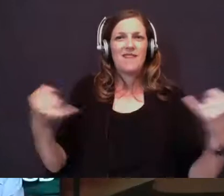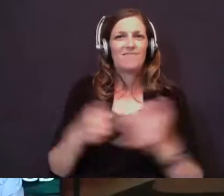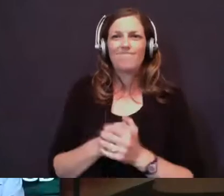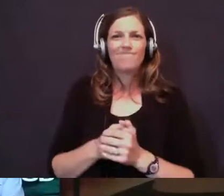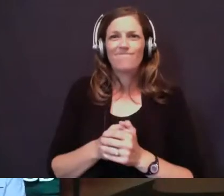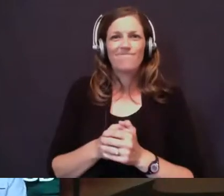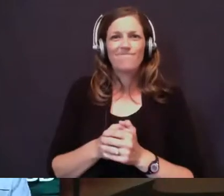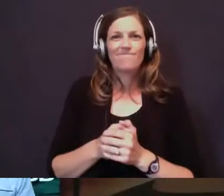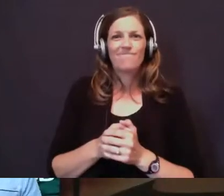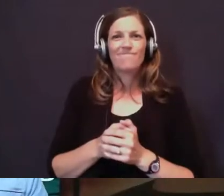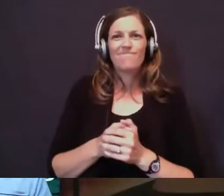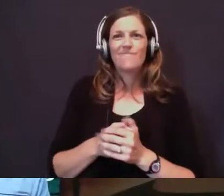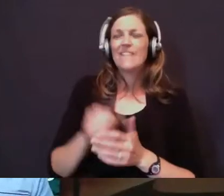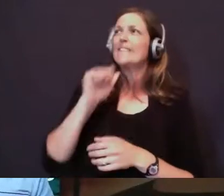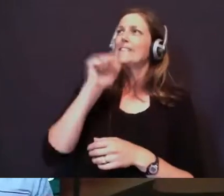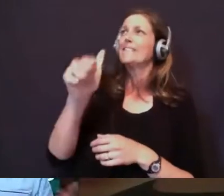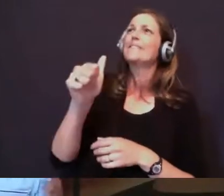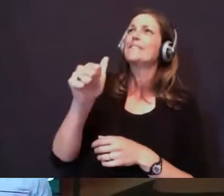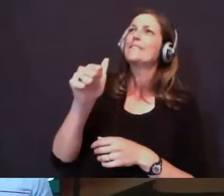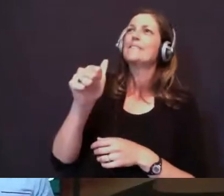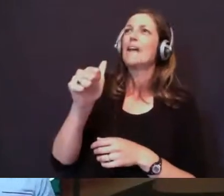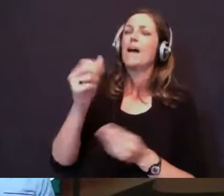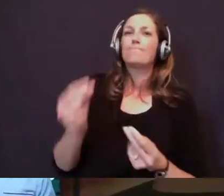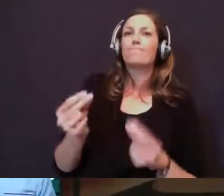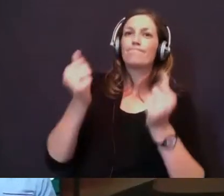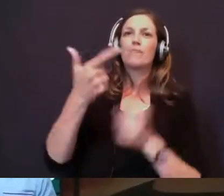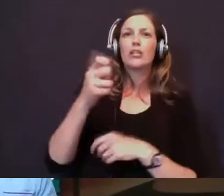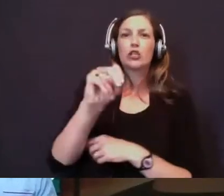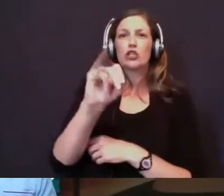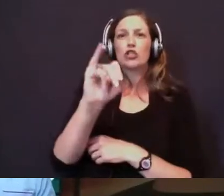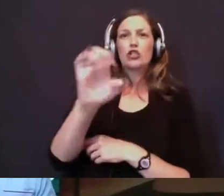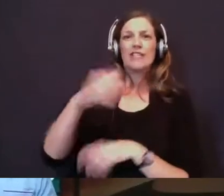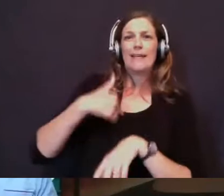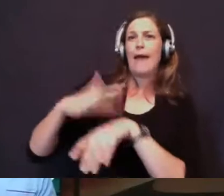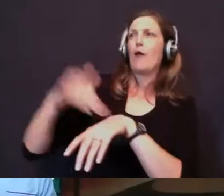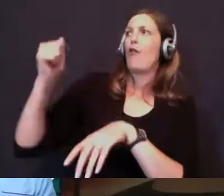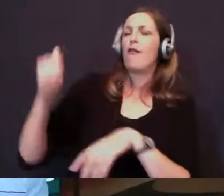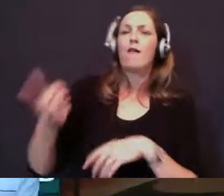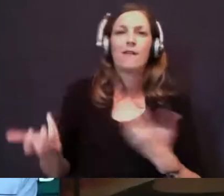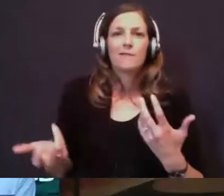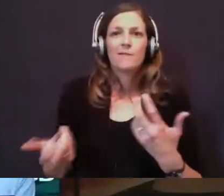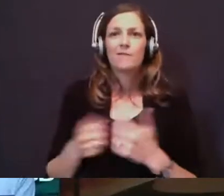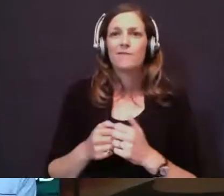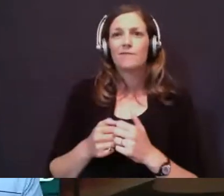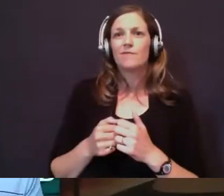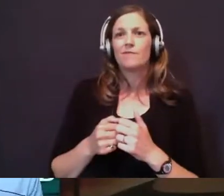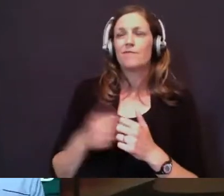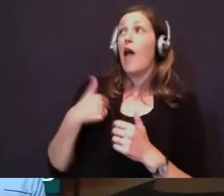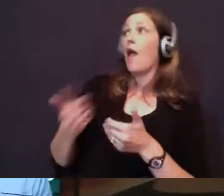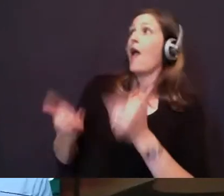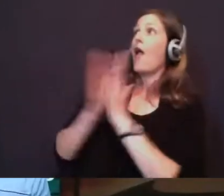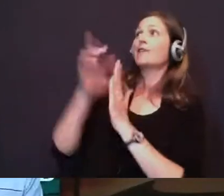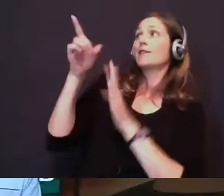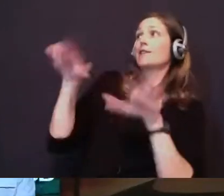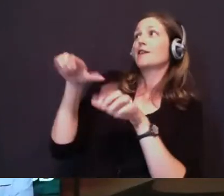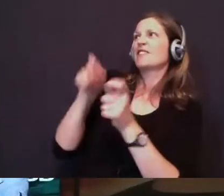doesn't, he's not at my whim. He's not some genie that I can ask and he'll do exactly what I